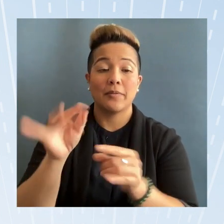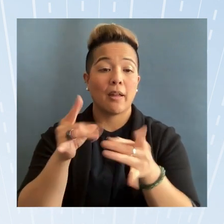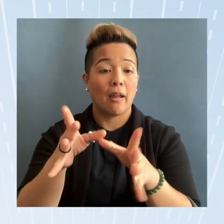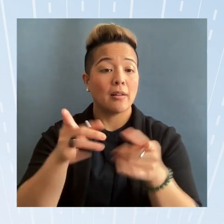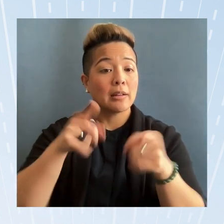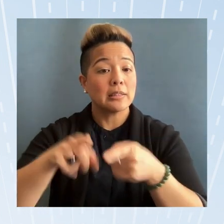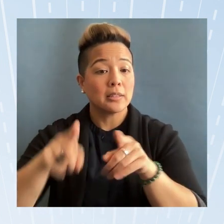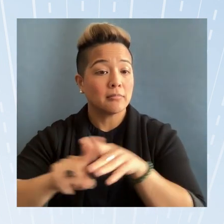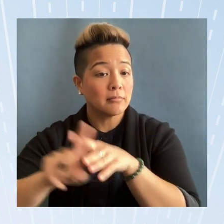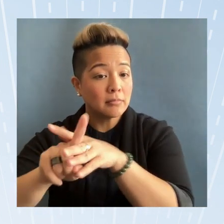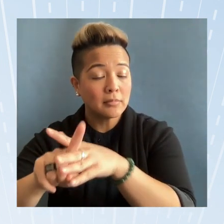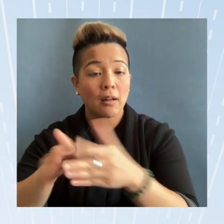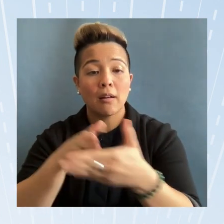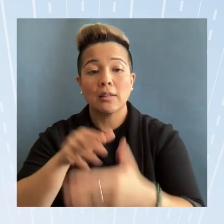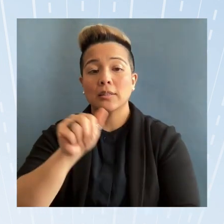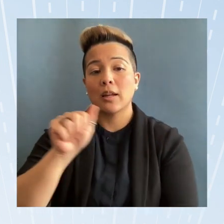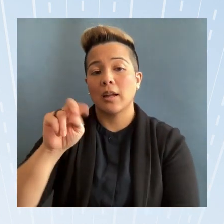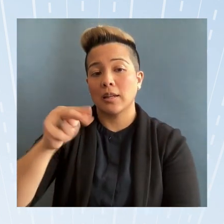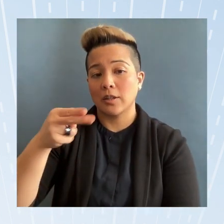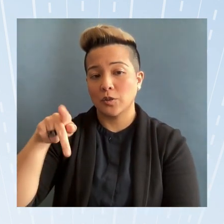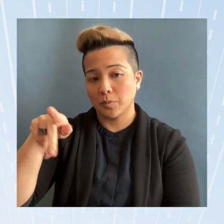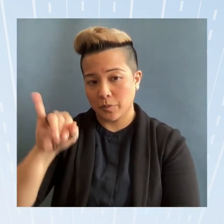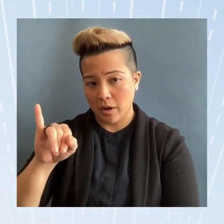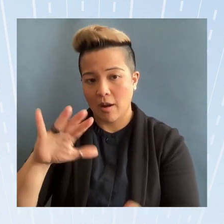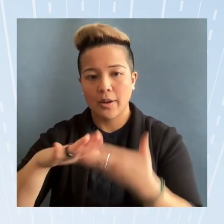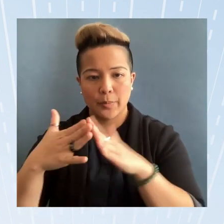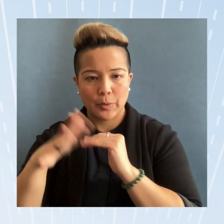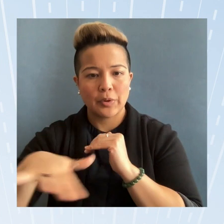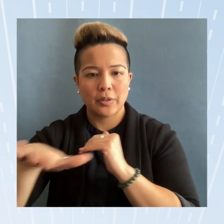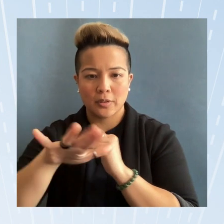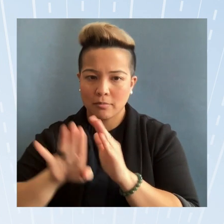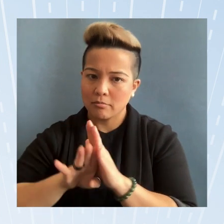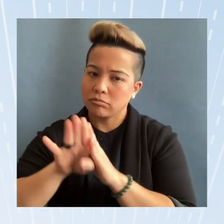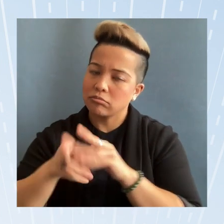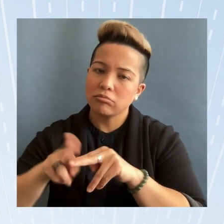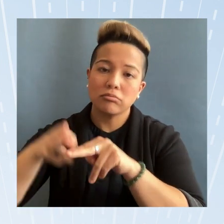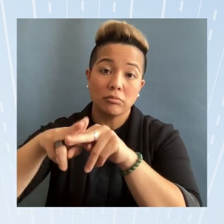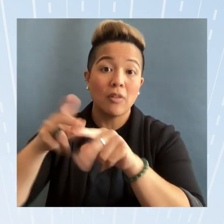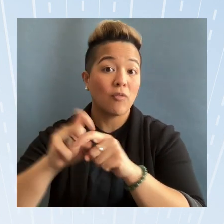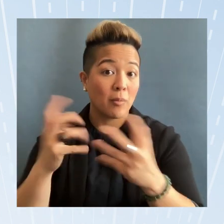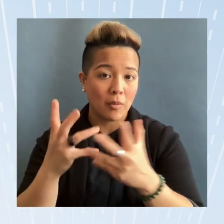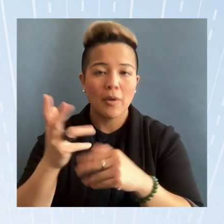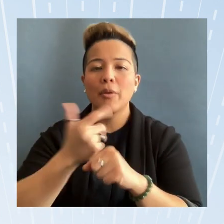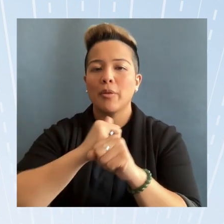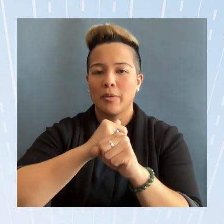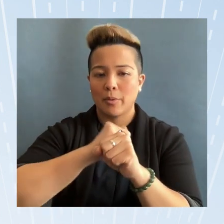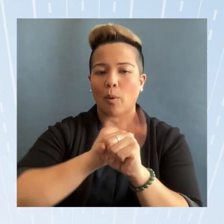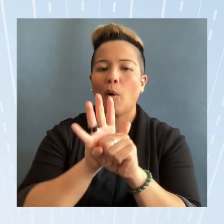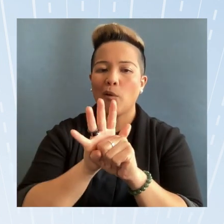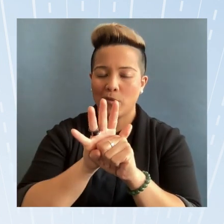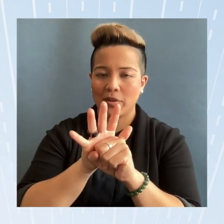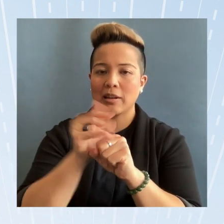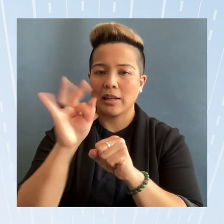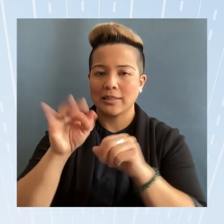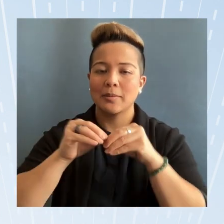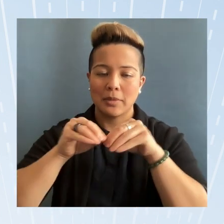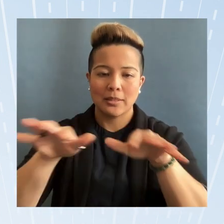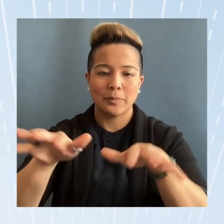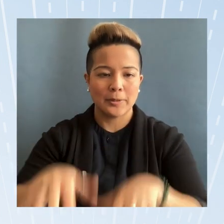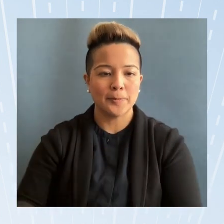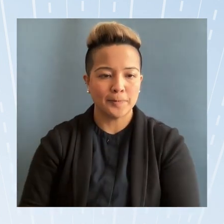incidents against AA and NHPI communities arising from the COVID-19 pandemic